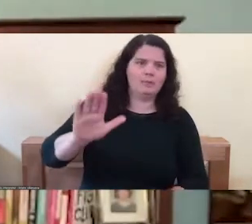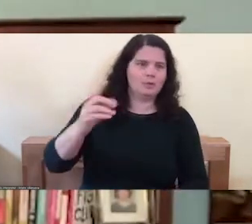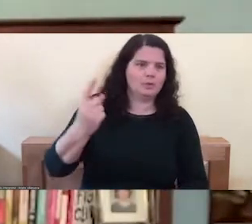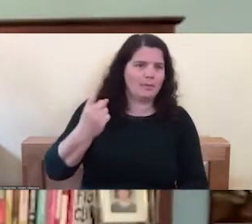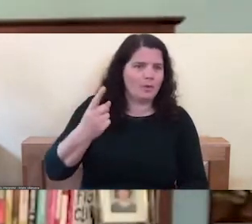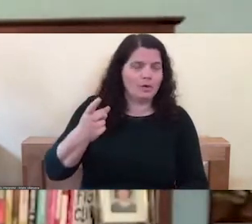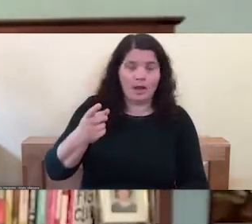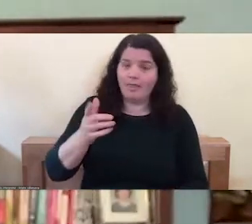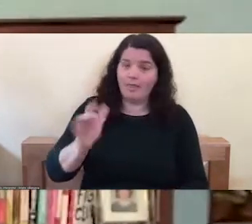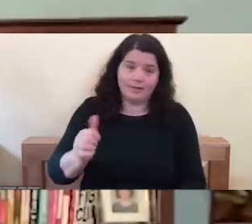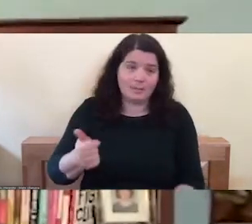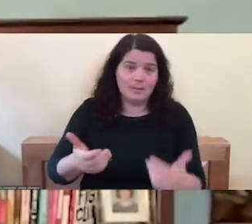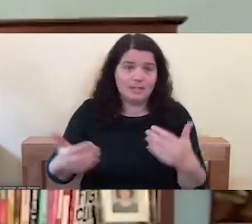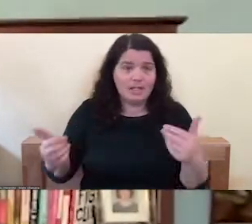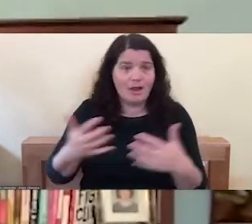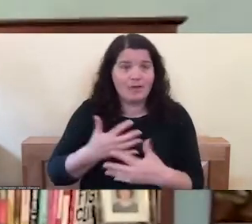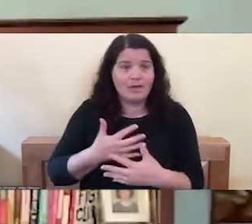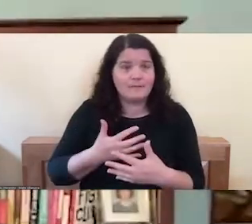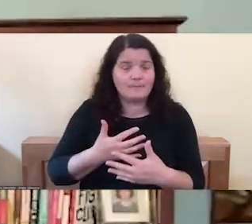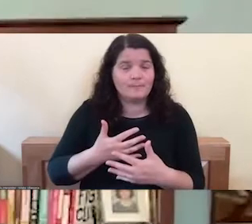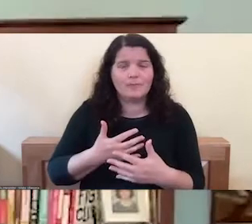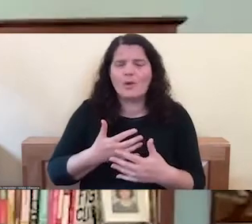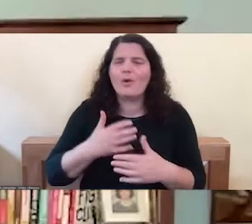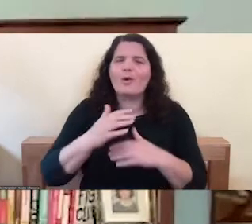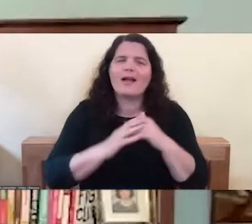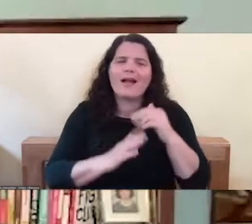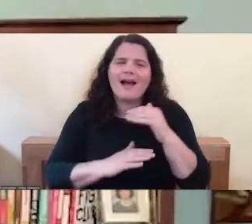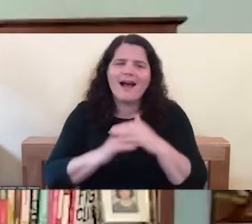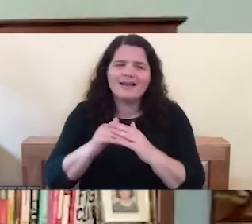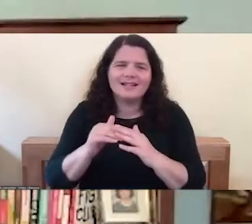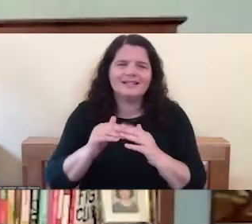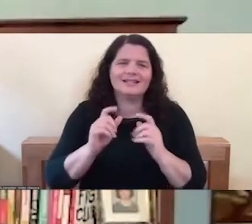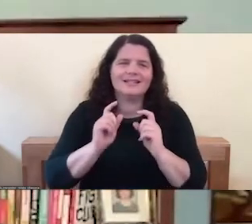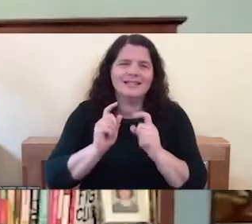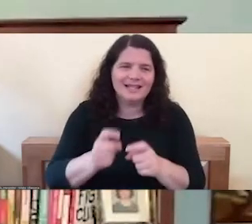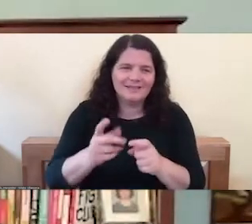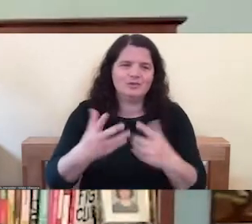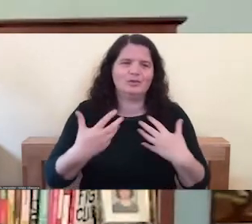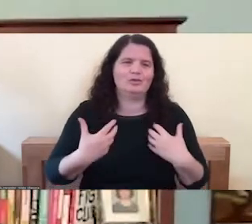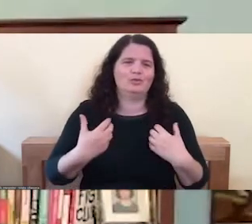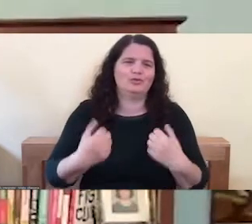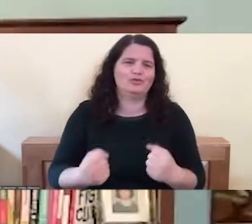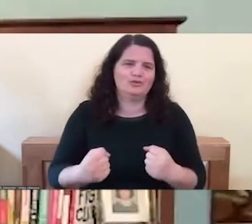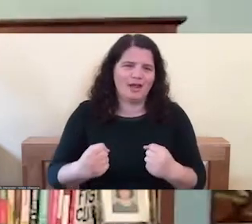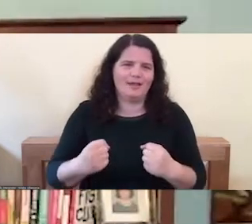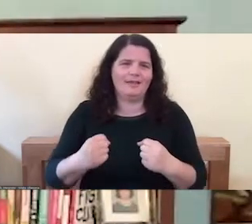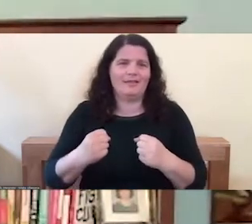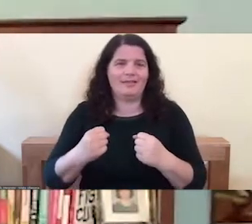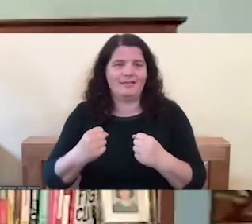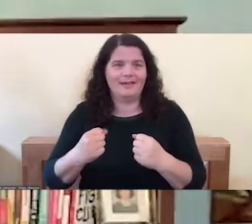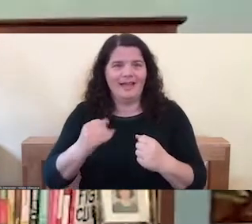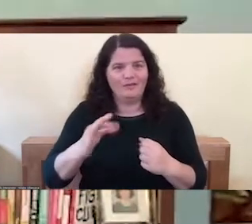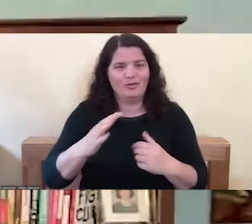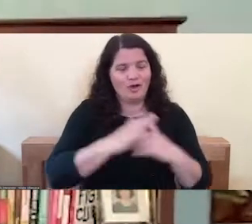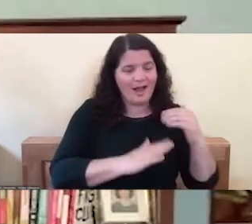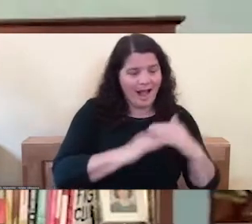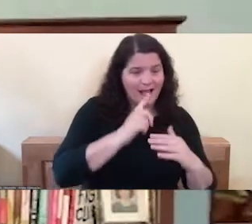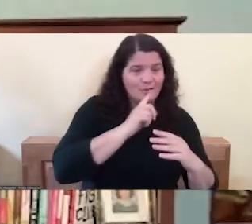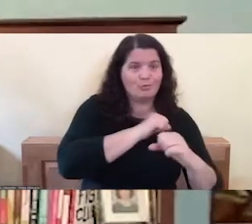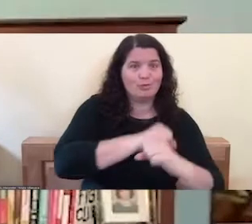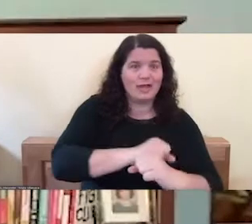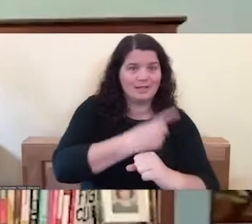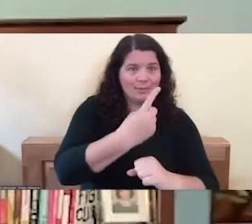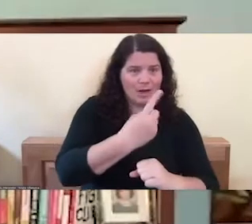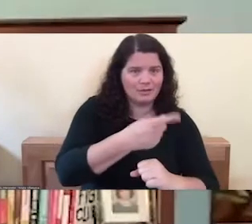in the service of protection gives you strength and bravery and courage. It's one of the things it does. Then, you know, again, then it's,